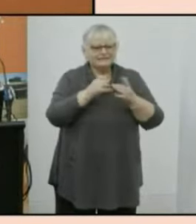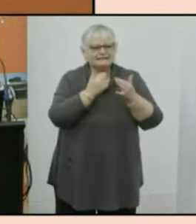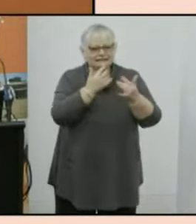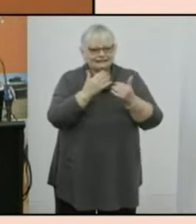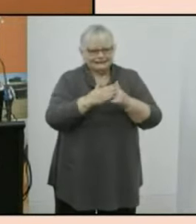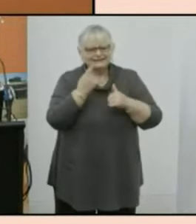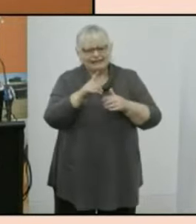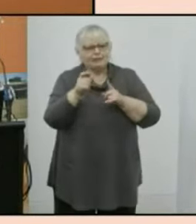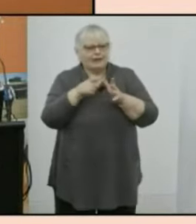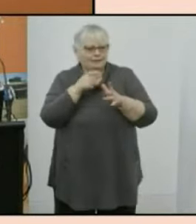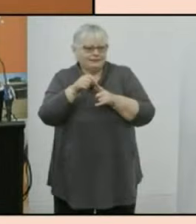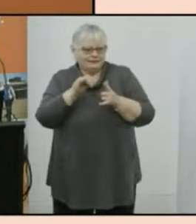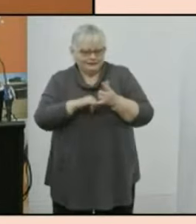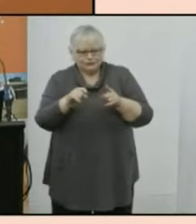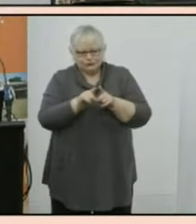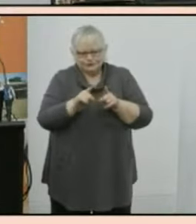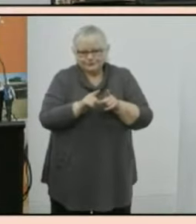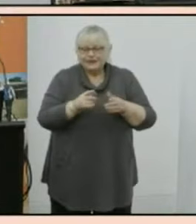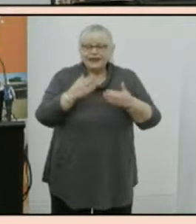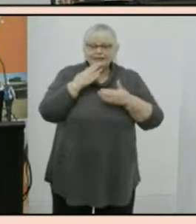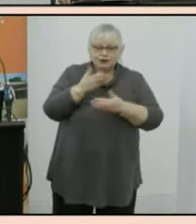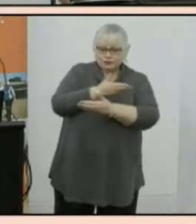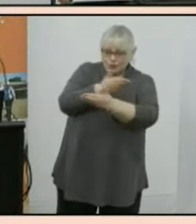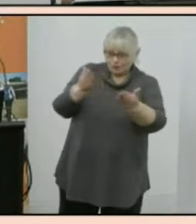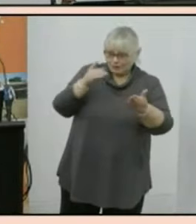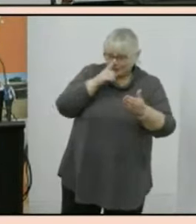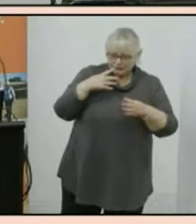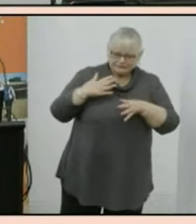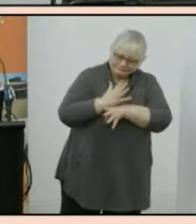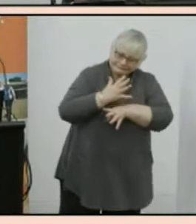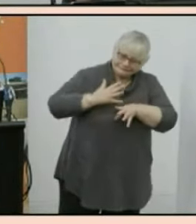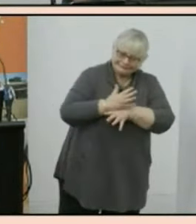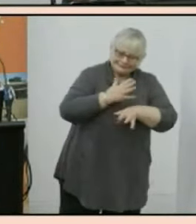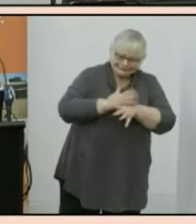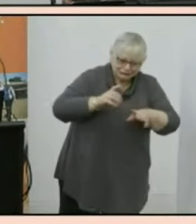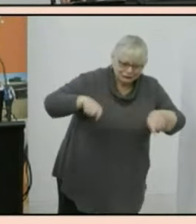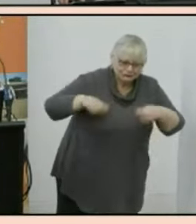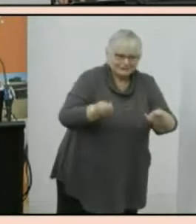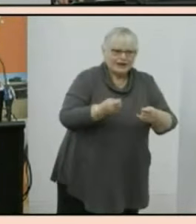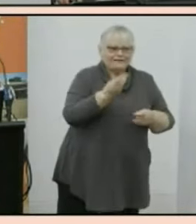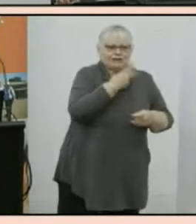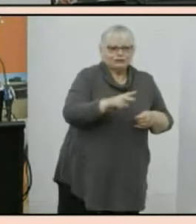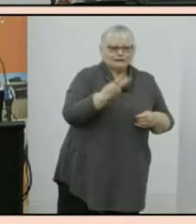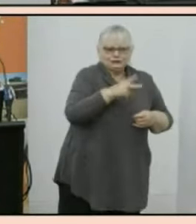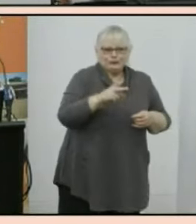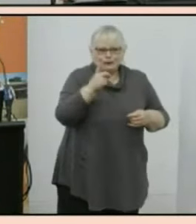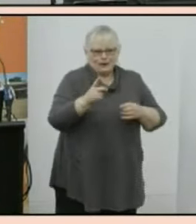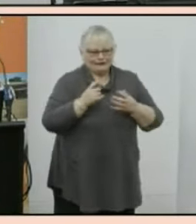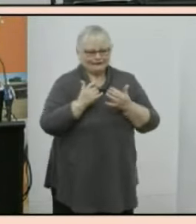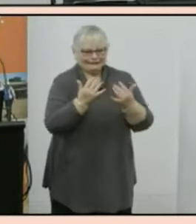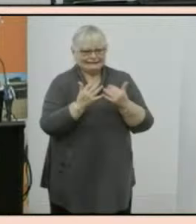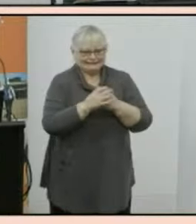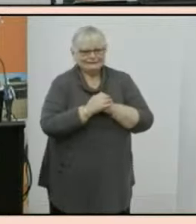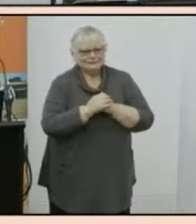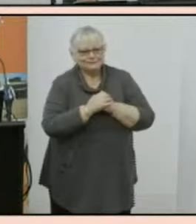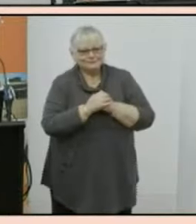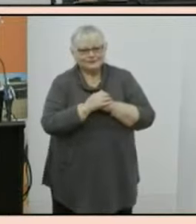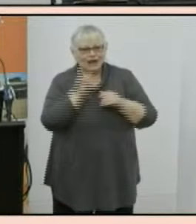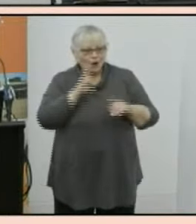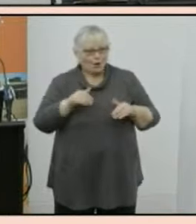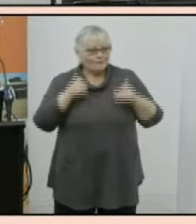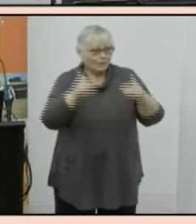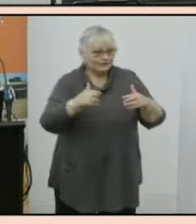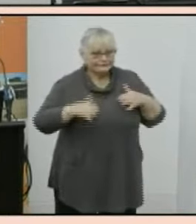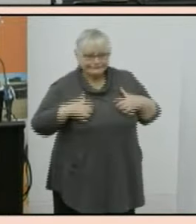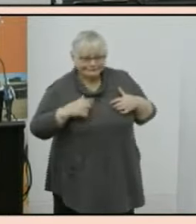public service thank you to those who've worked hard to deliver the 2021 census i look forward to